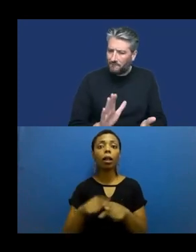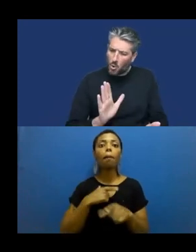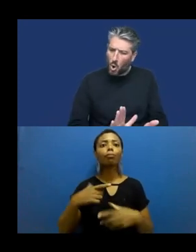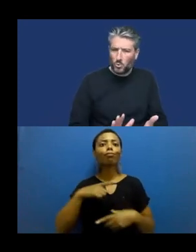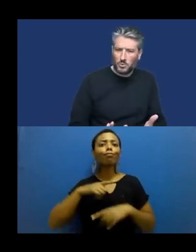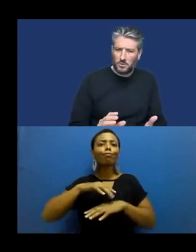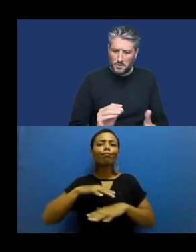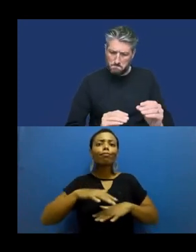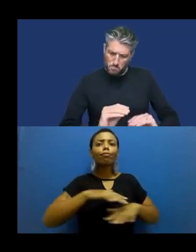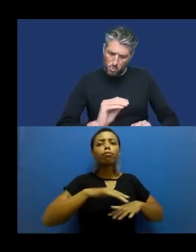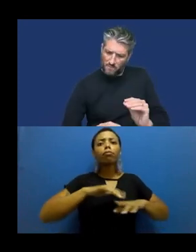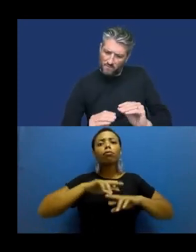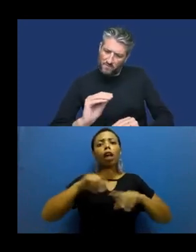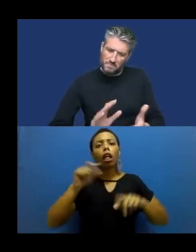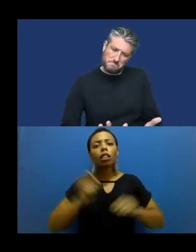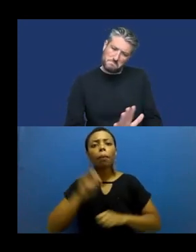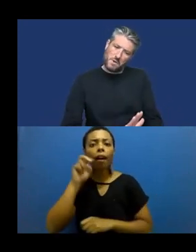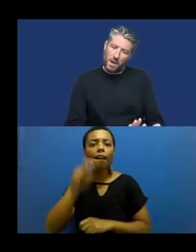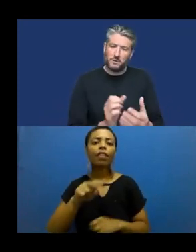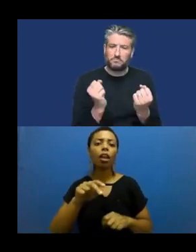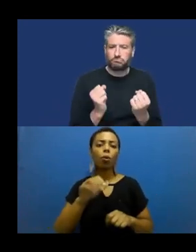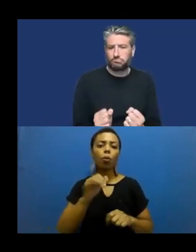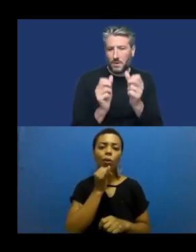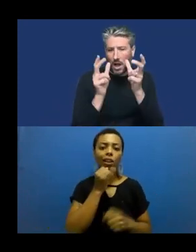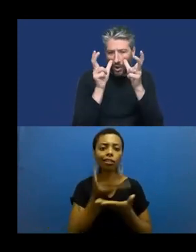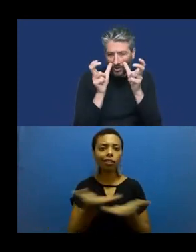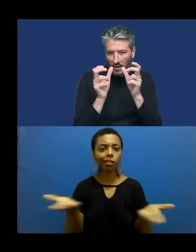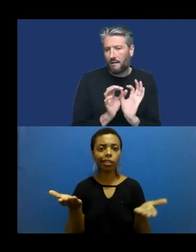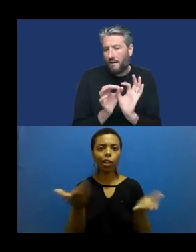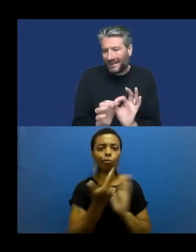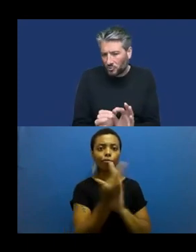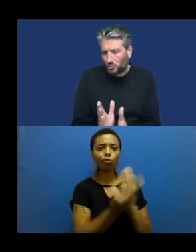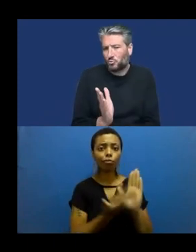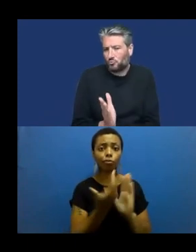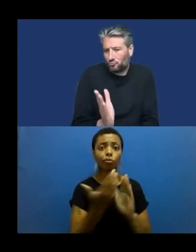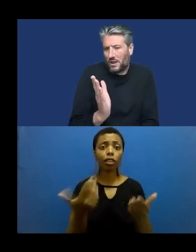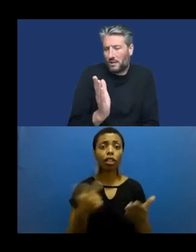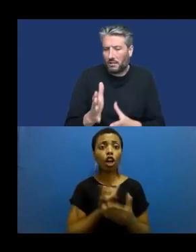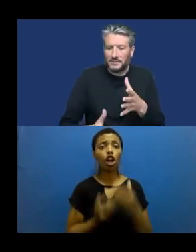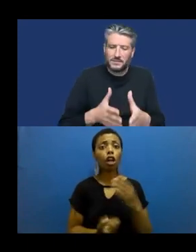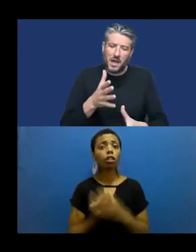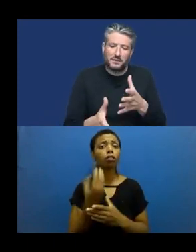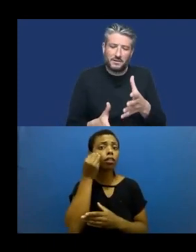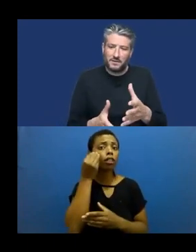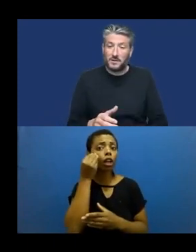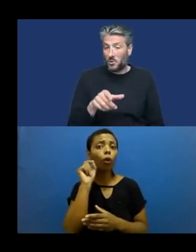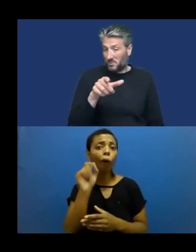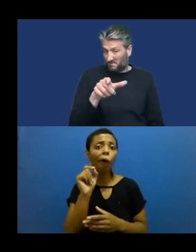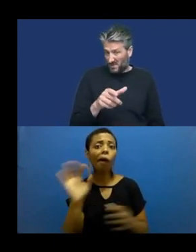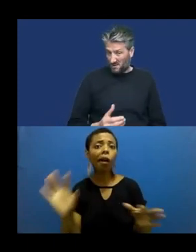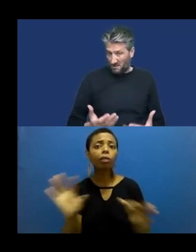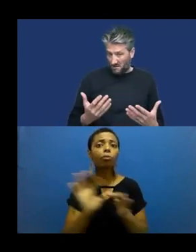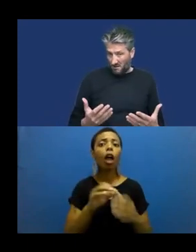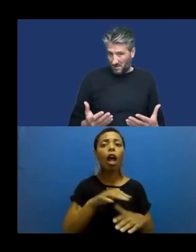visually resembles live signing. We tried this out by incorporating animation into an existing sign language writing system out of